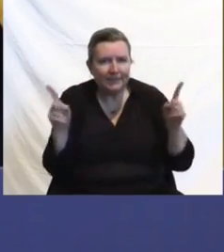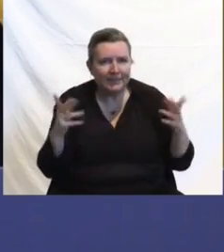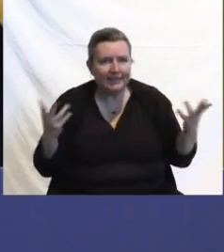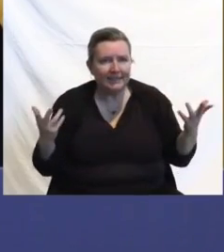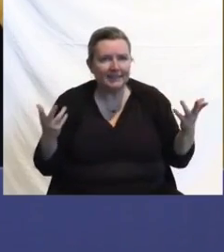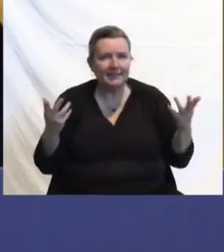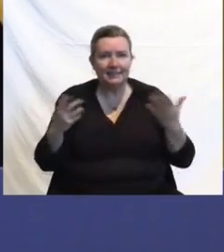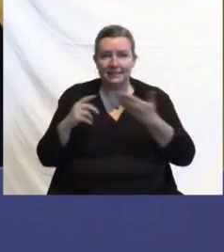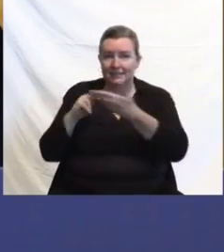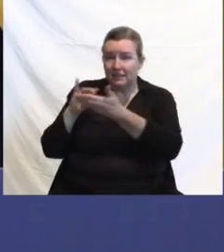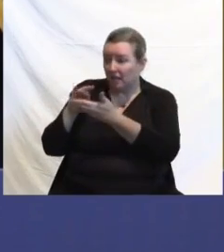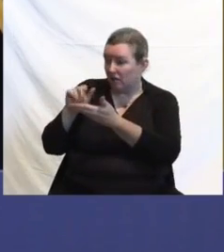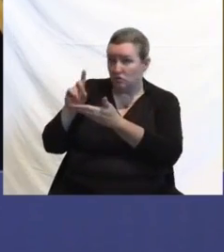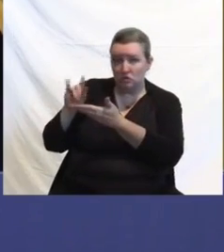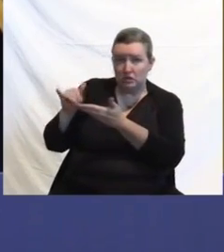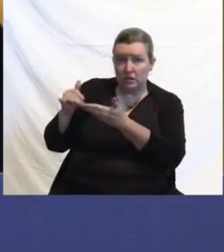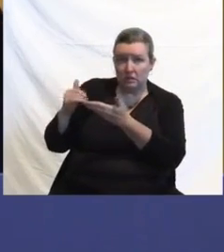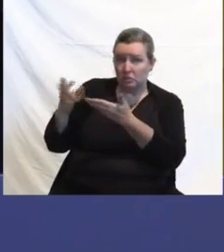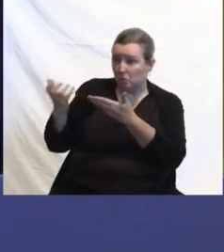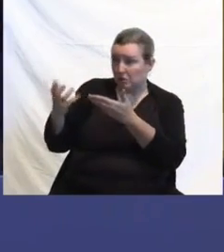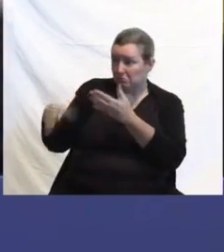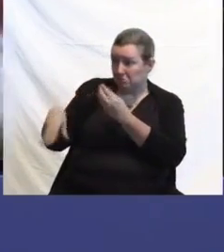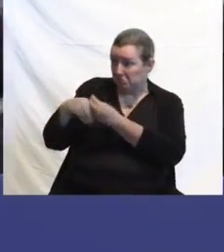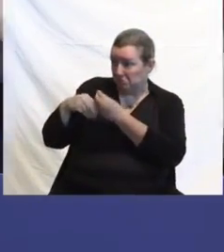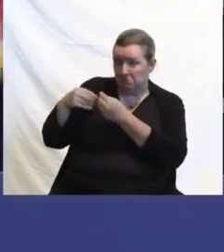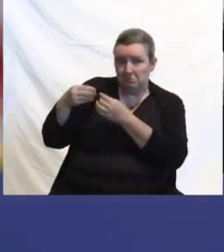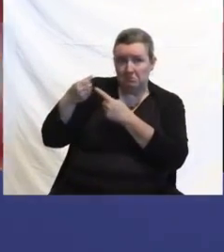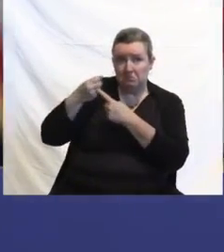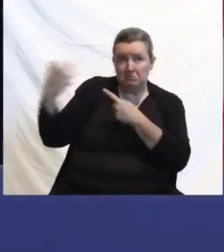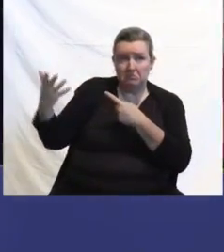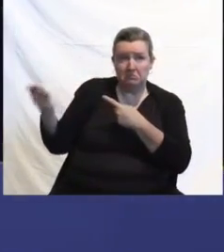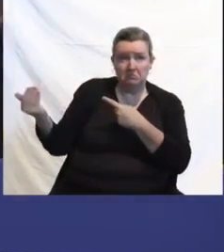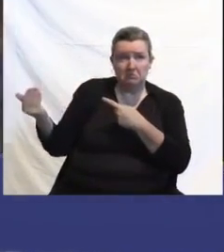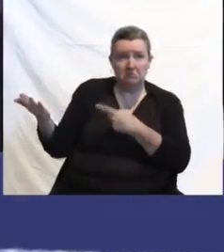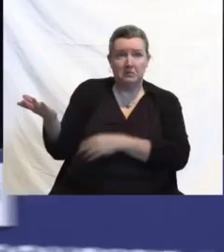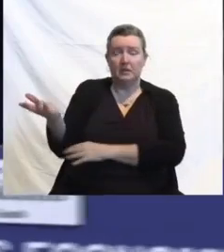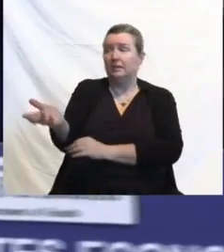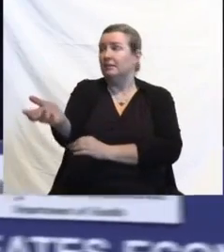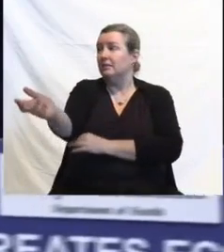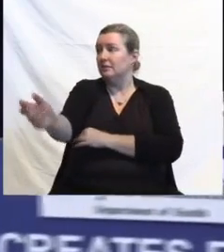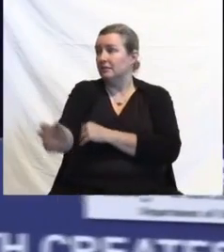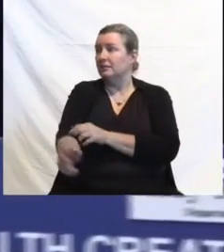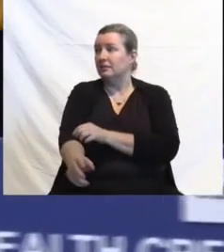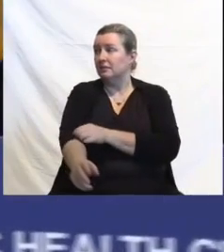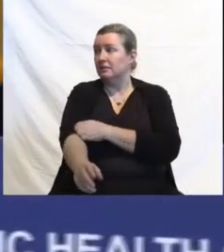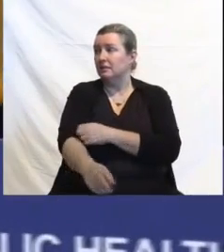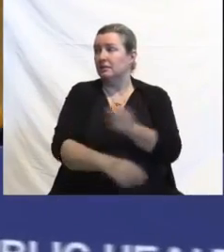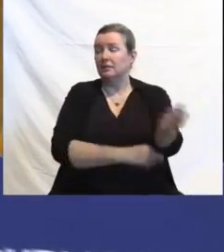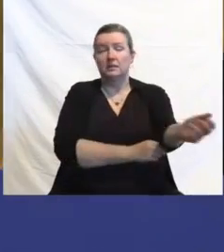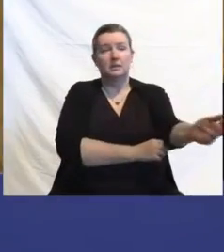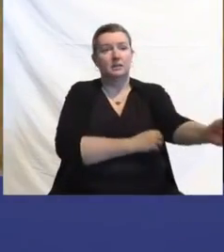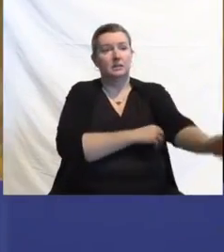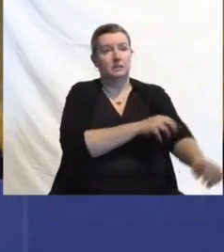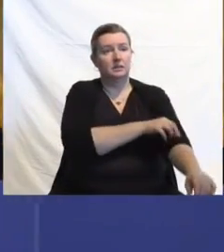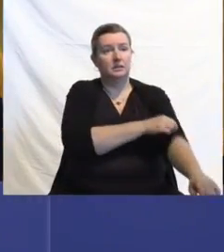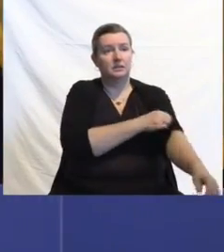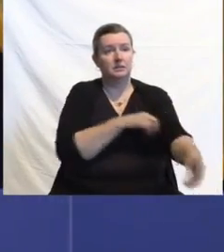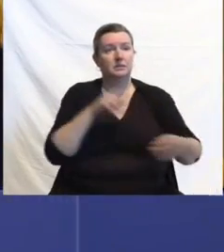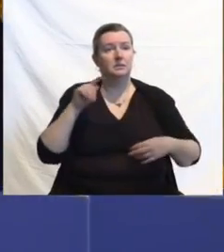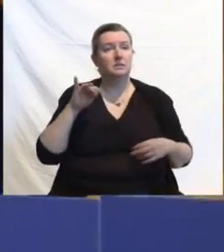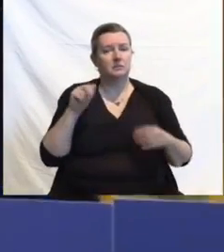drawing the connection, the very good question, drawing the connection between vaccination rates and rate of transmission? You know, the way that the